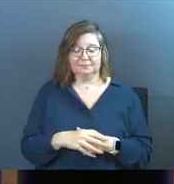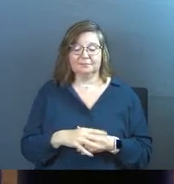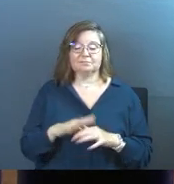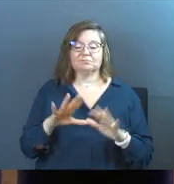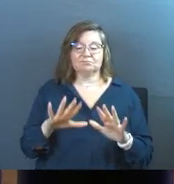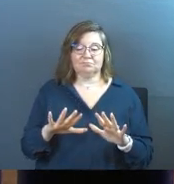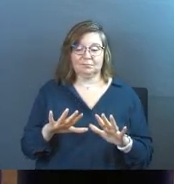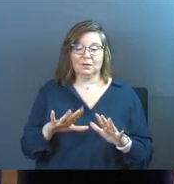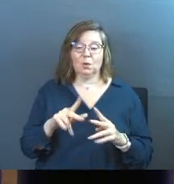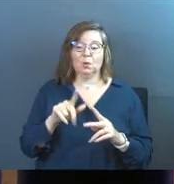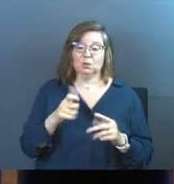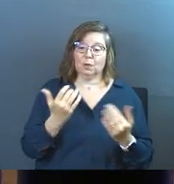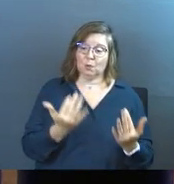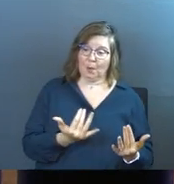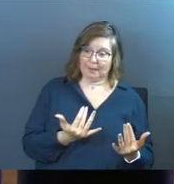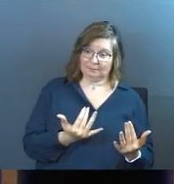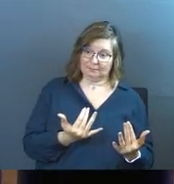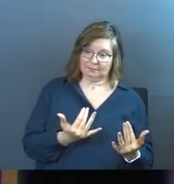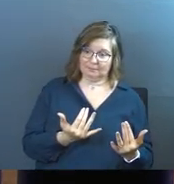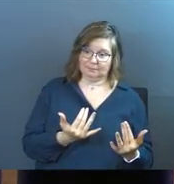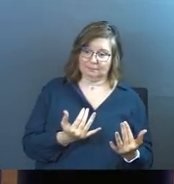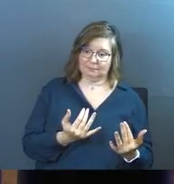So either A, you need to wait.